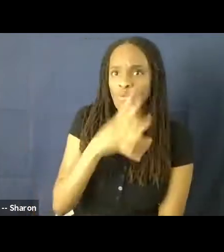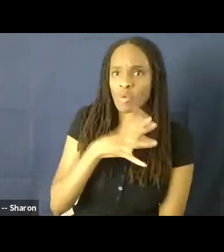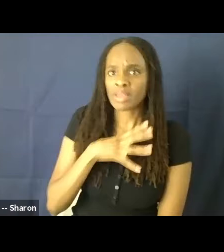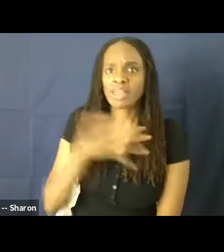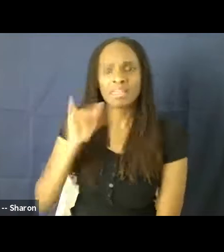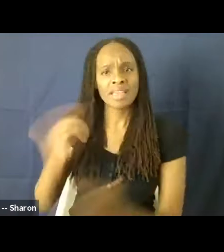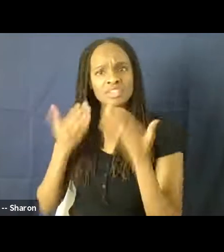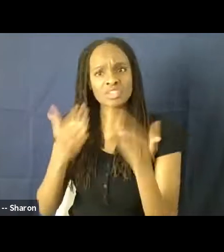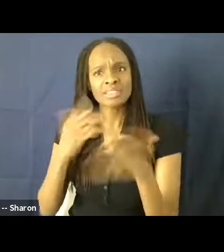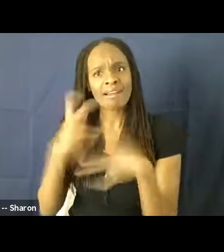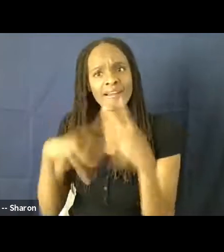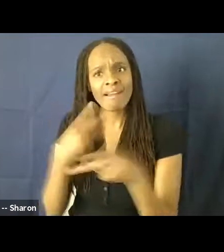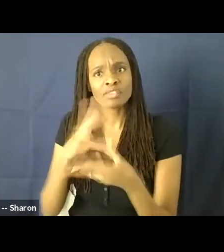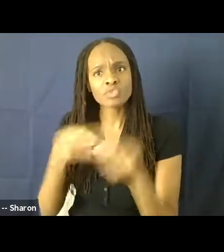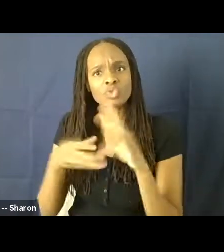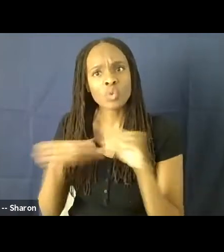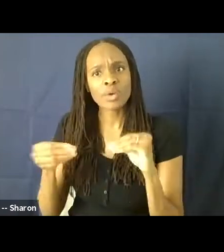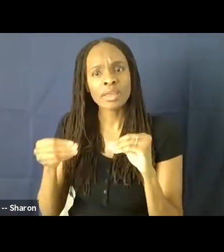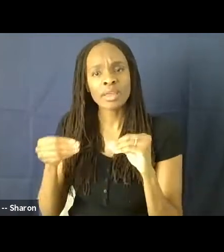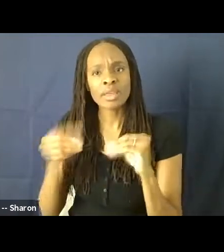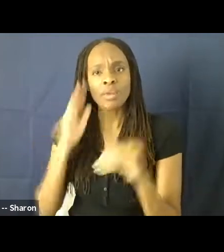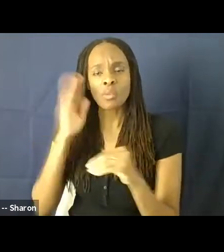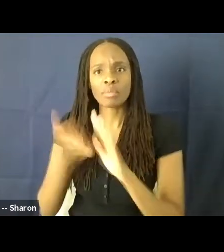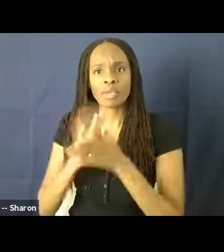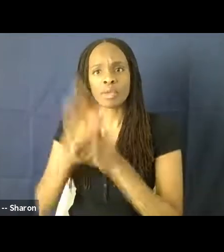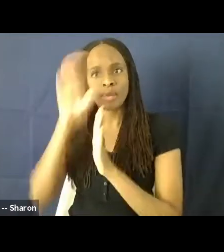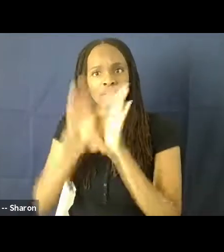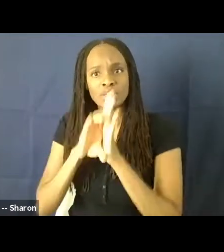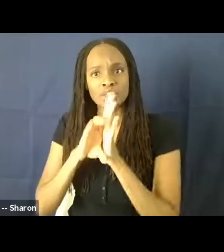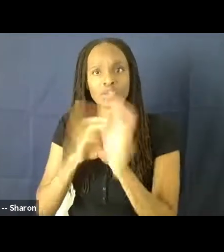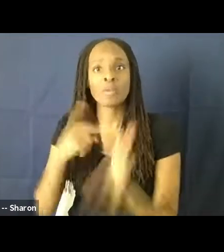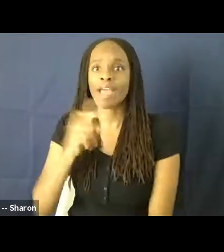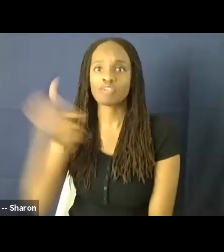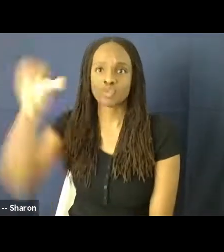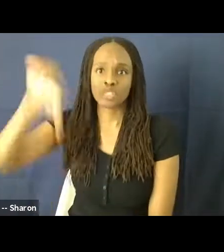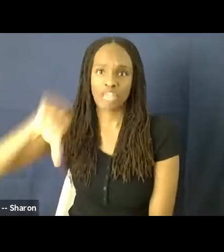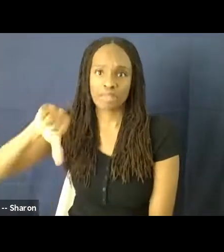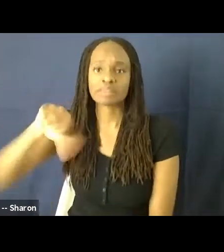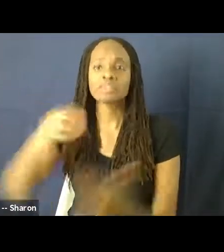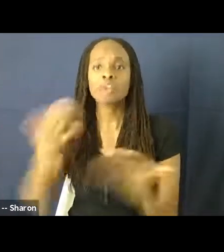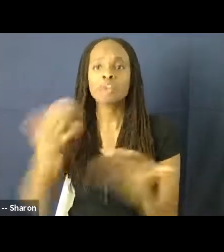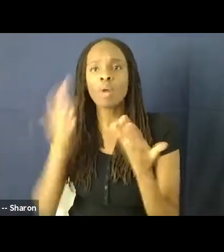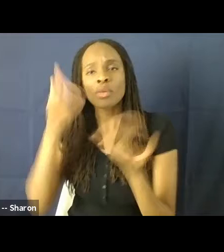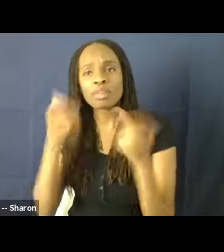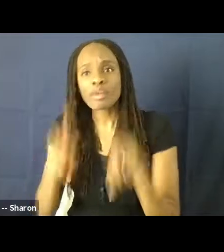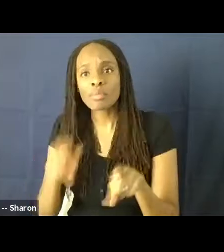us the kind of story which is made into a picture we would have to reject, right? So what would happen is you would submit your script to the